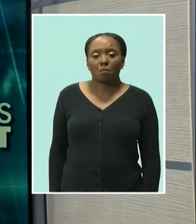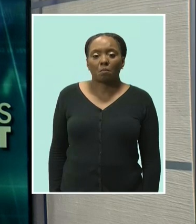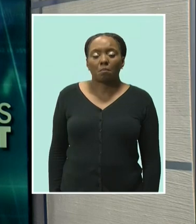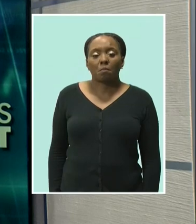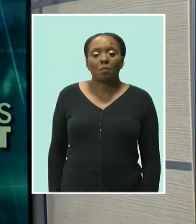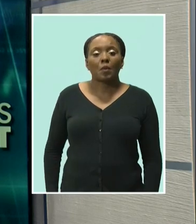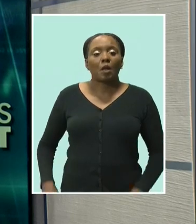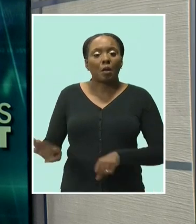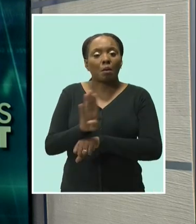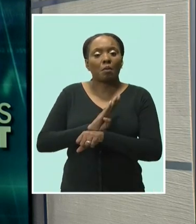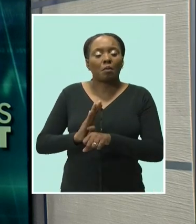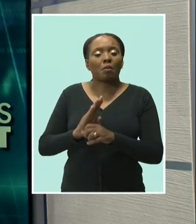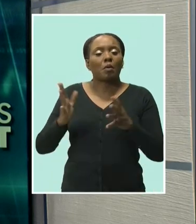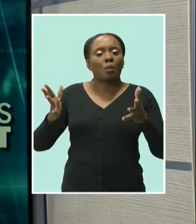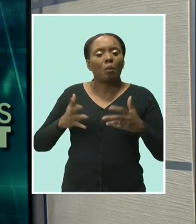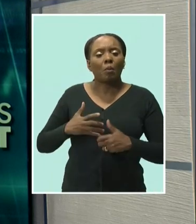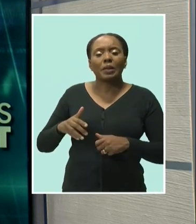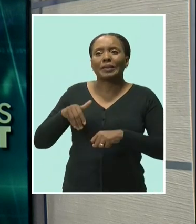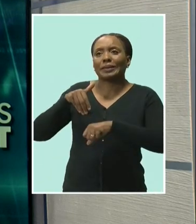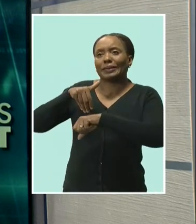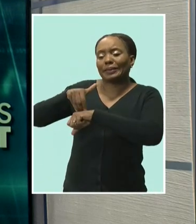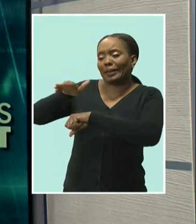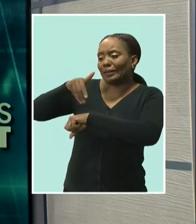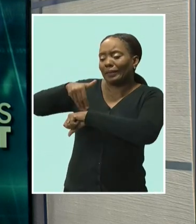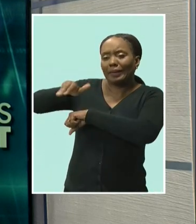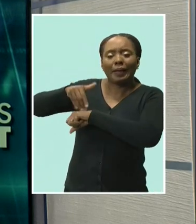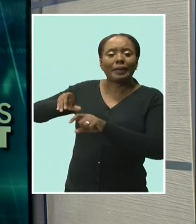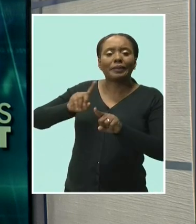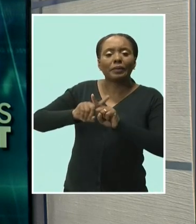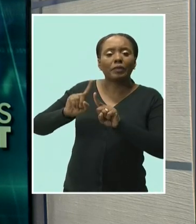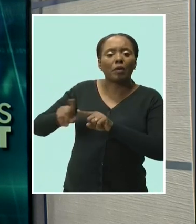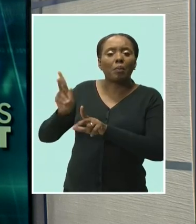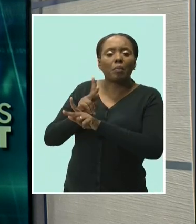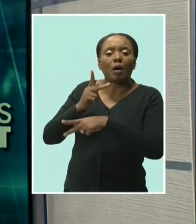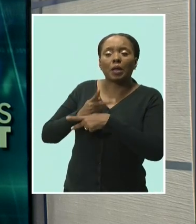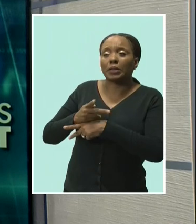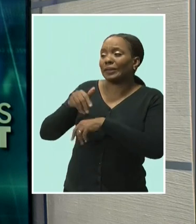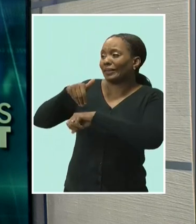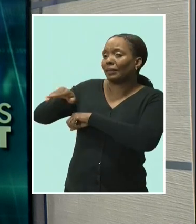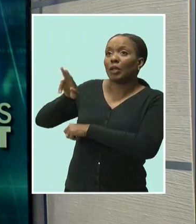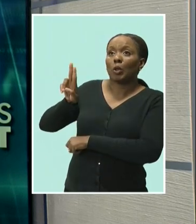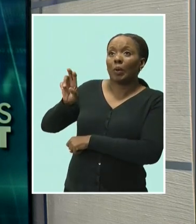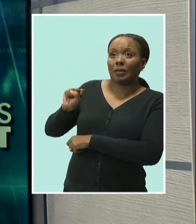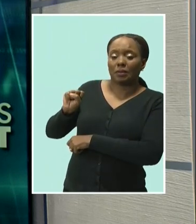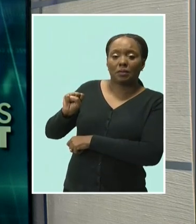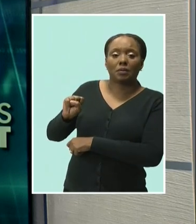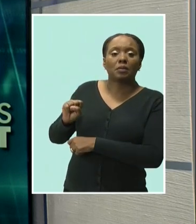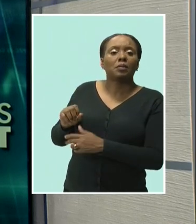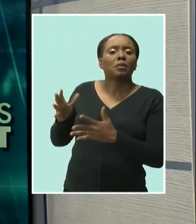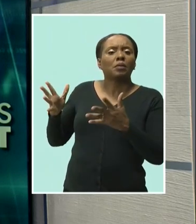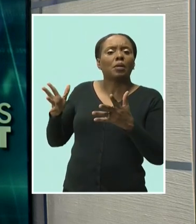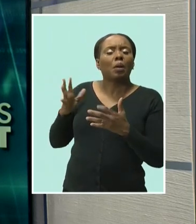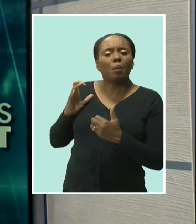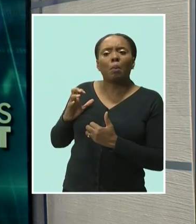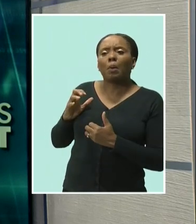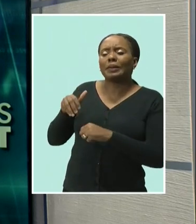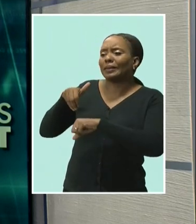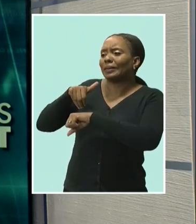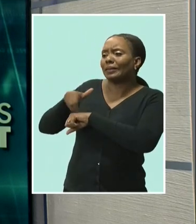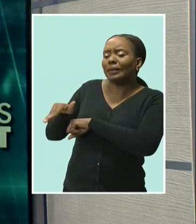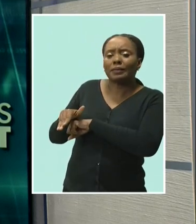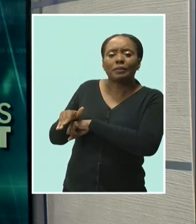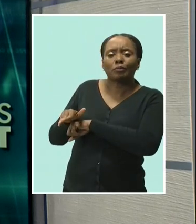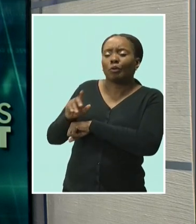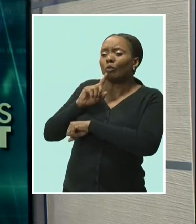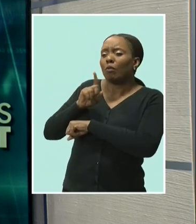Barbados is looking at expanding exports into the United States with a new strategy of targeting the diaspora. The minister